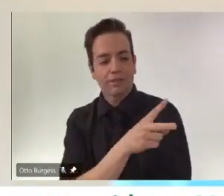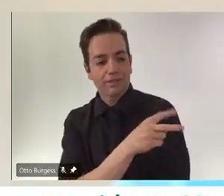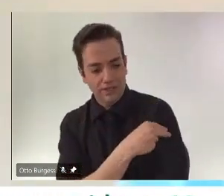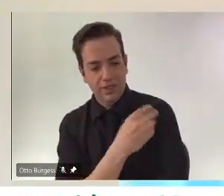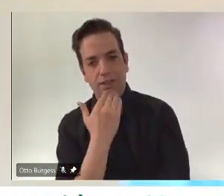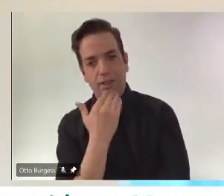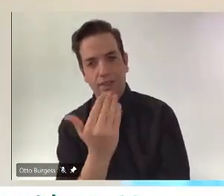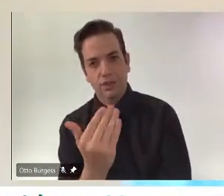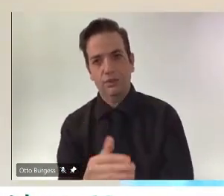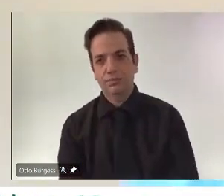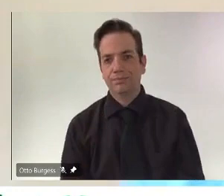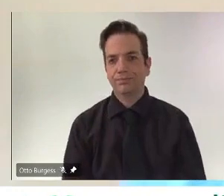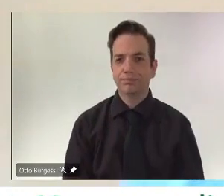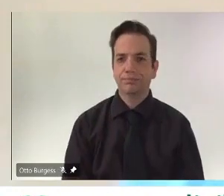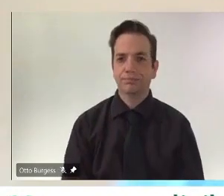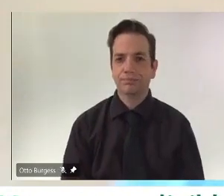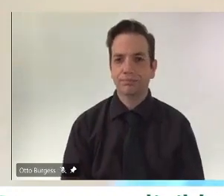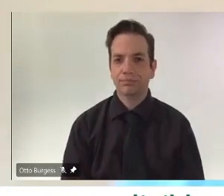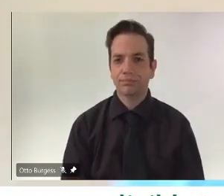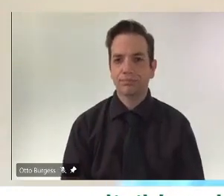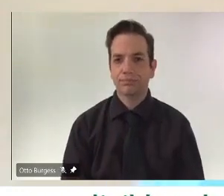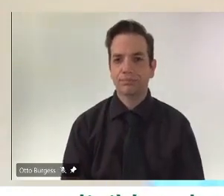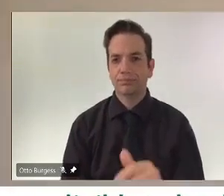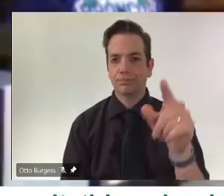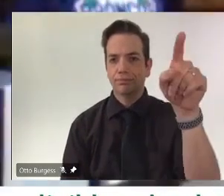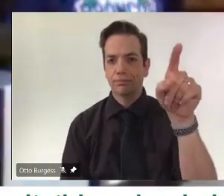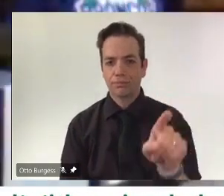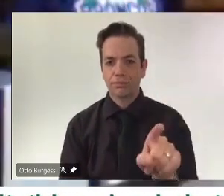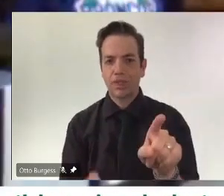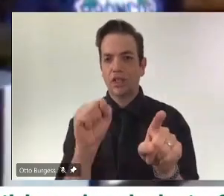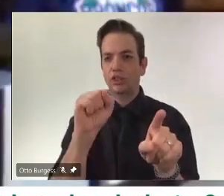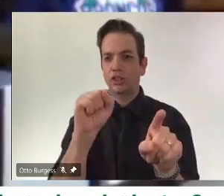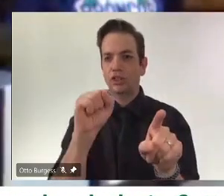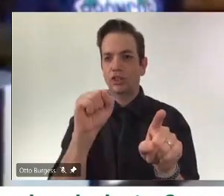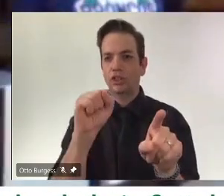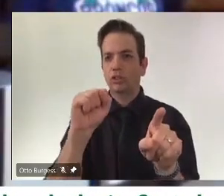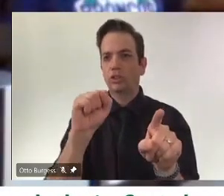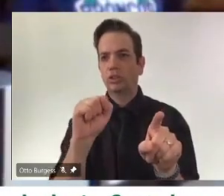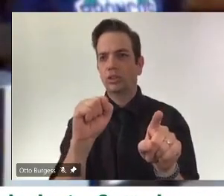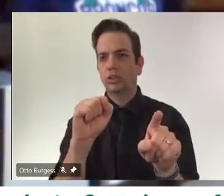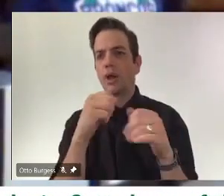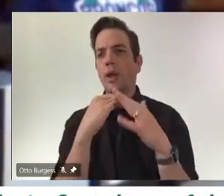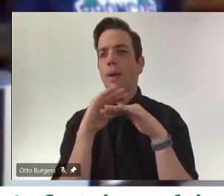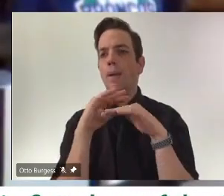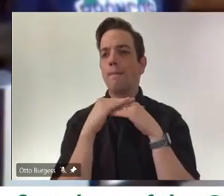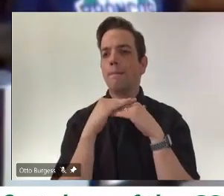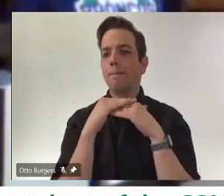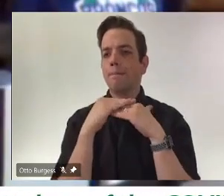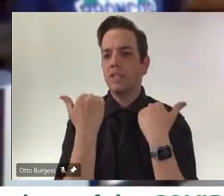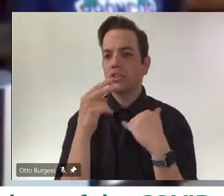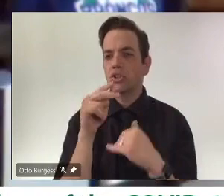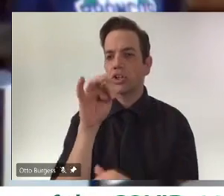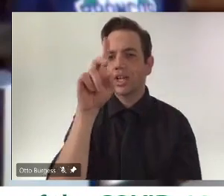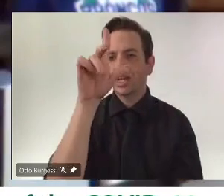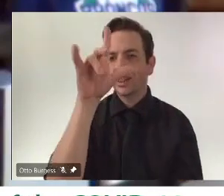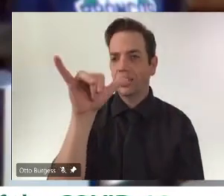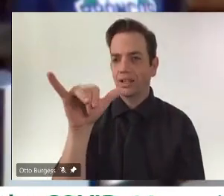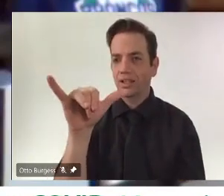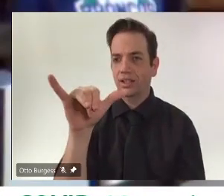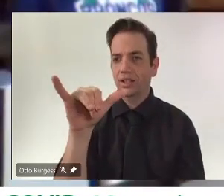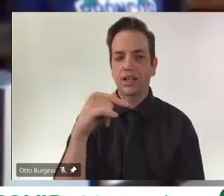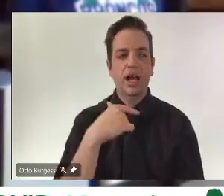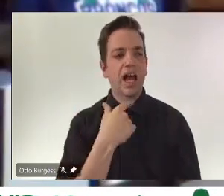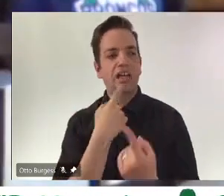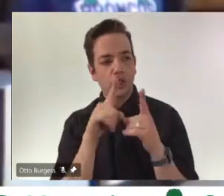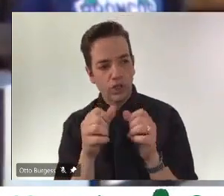Yeah, if I could maybe just jump in there too. I'm not sure if Scott wants to hop on as well. But I, you know, I'd echo what Dr. Shahab has said and that I'm